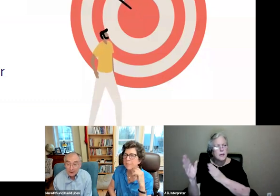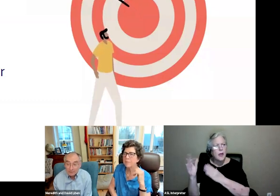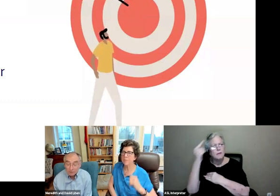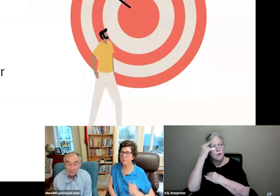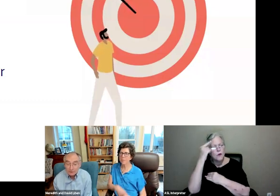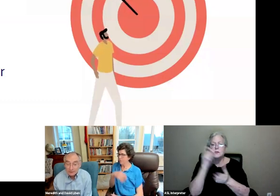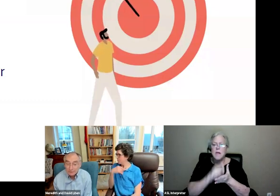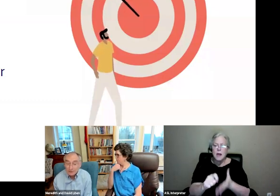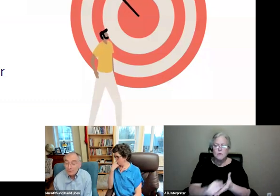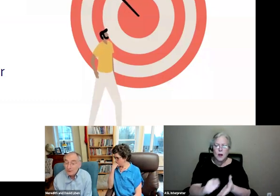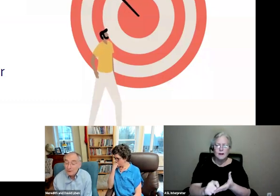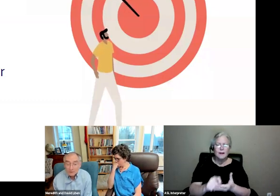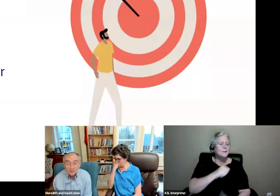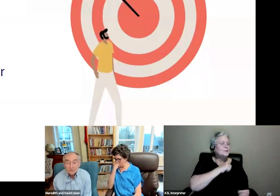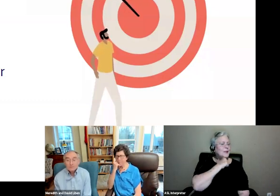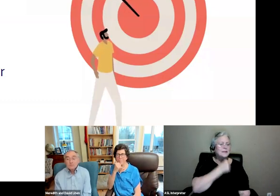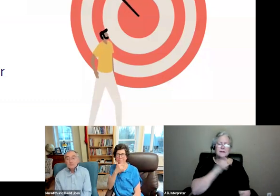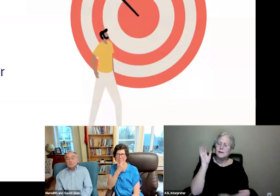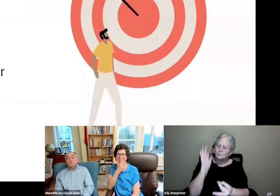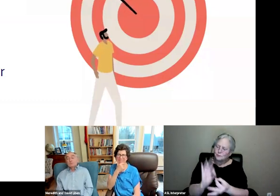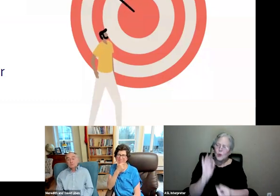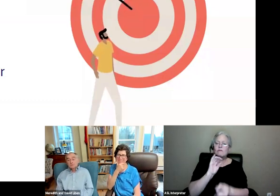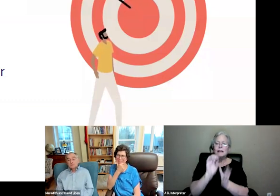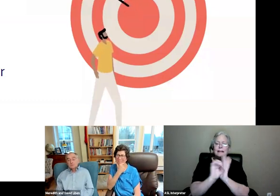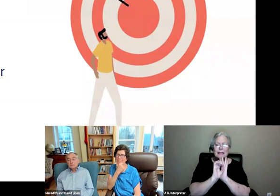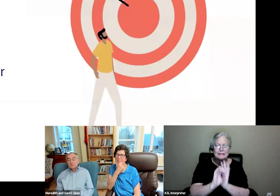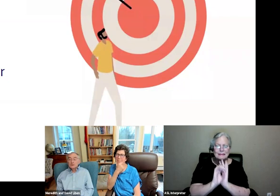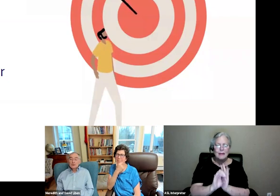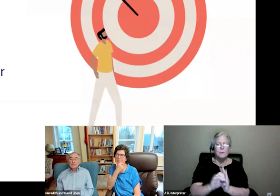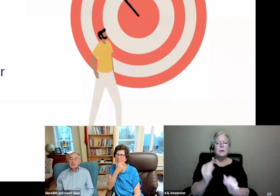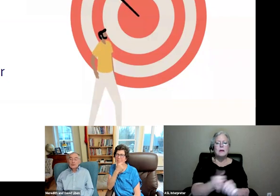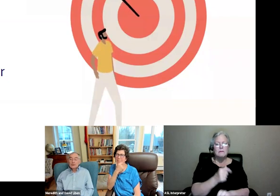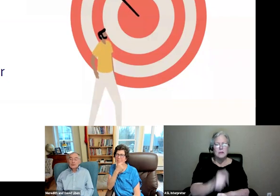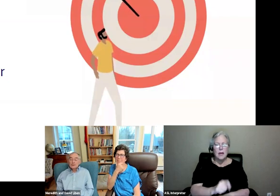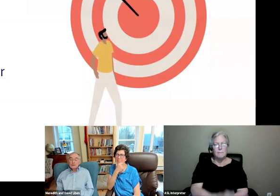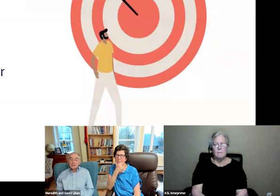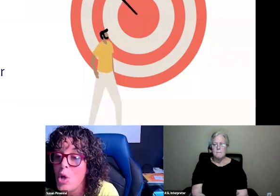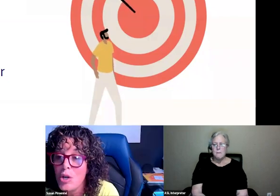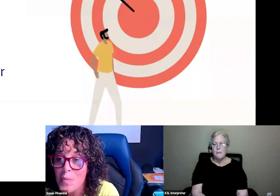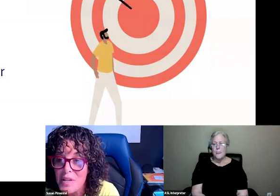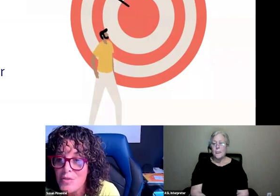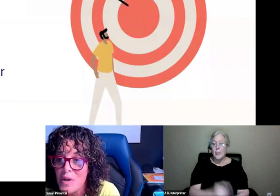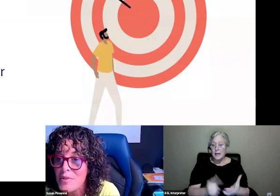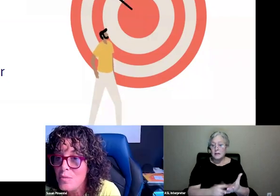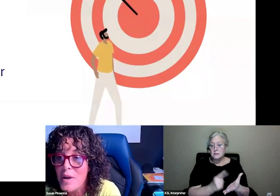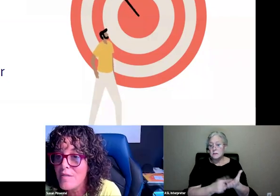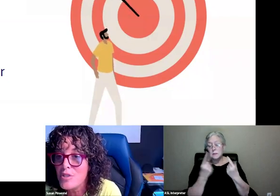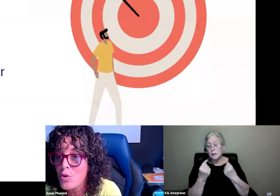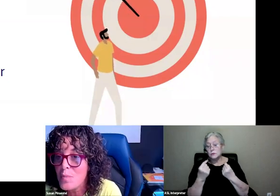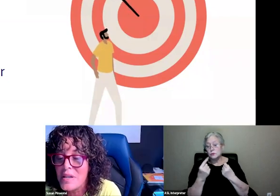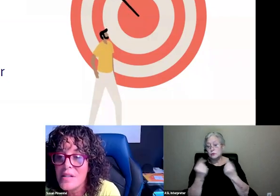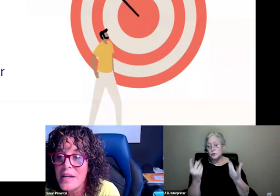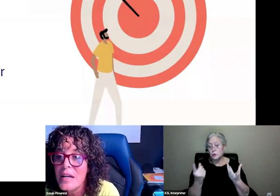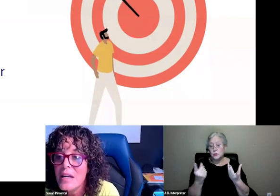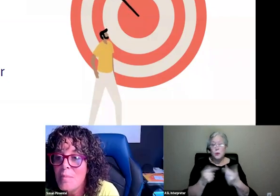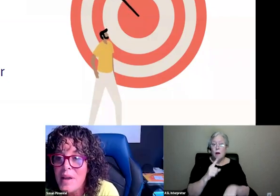every time, because it'll take freaking forever. David, also, isn't it also that sometimes you might do a longer piece, right, but you might have a